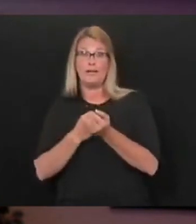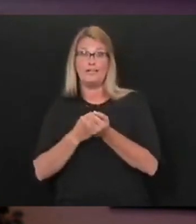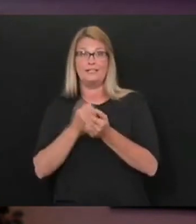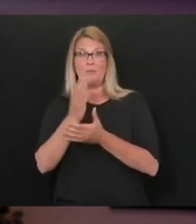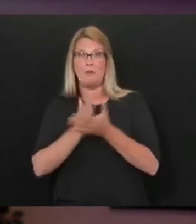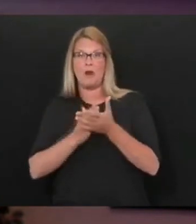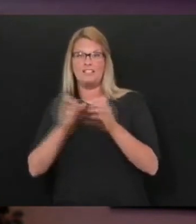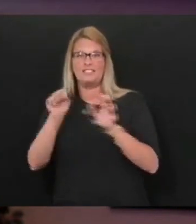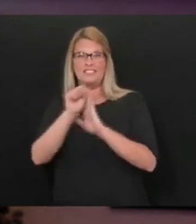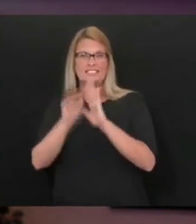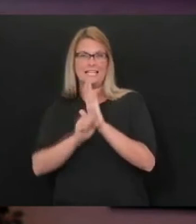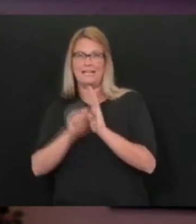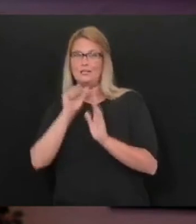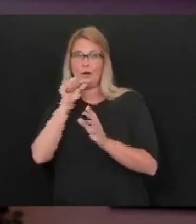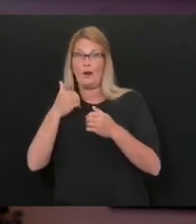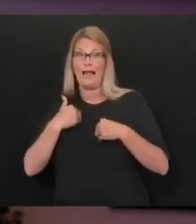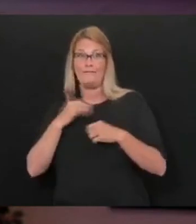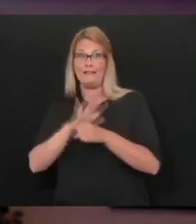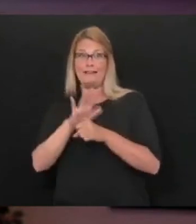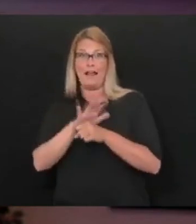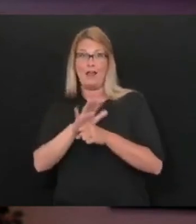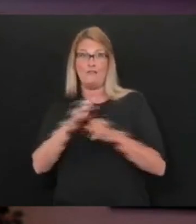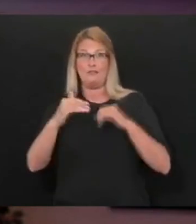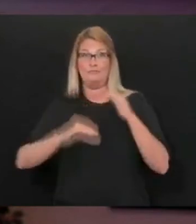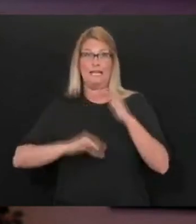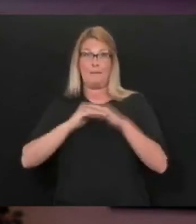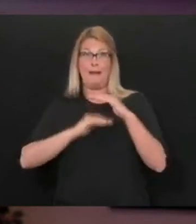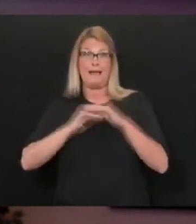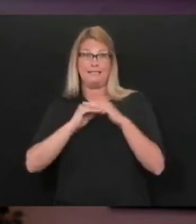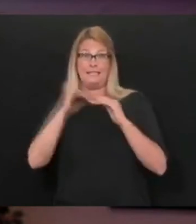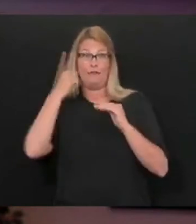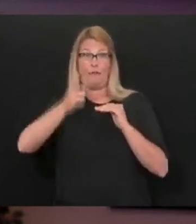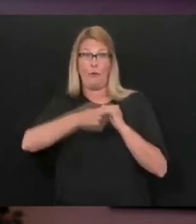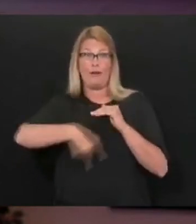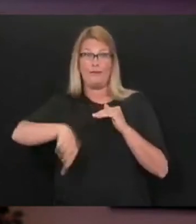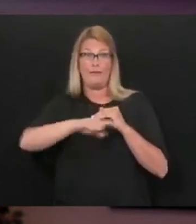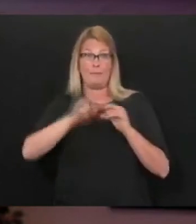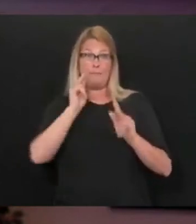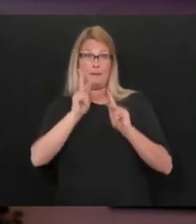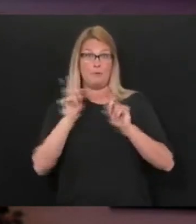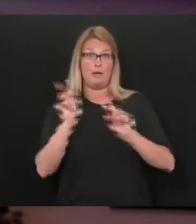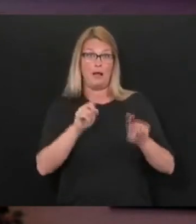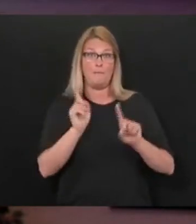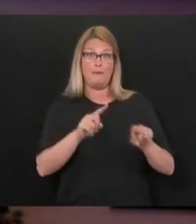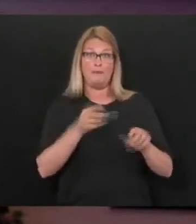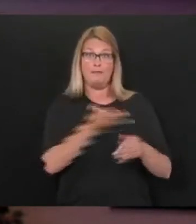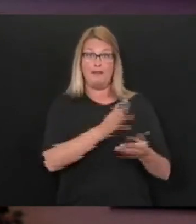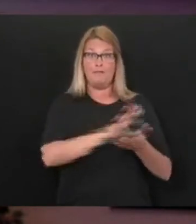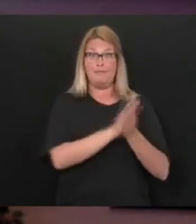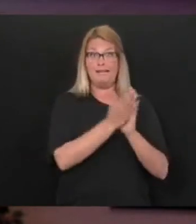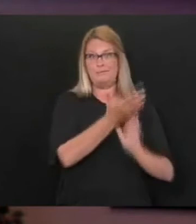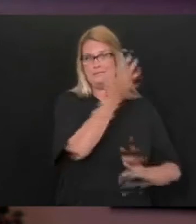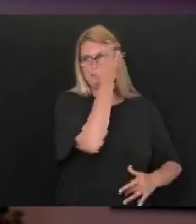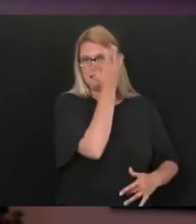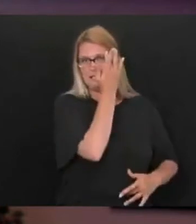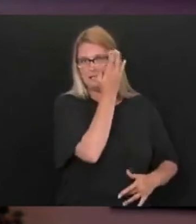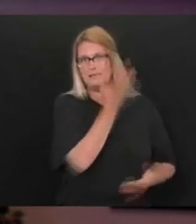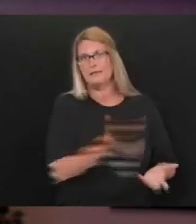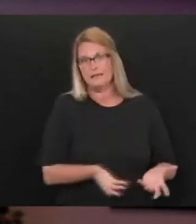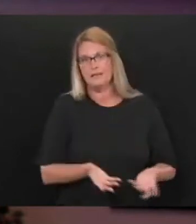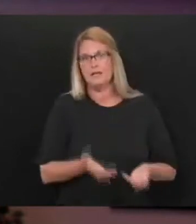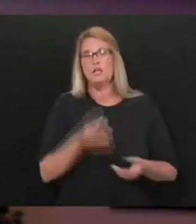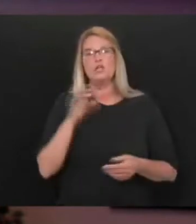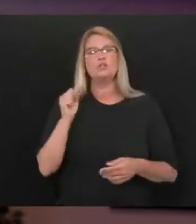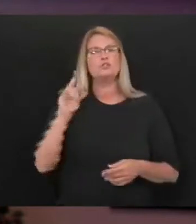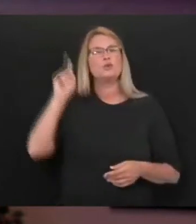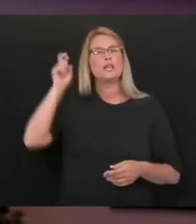of the state of that may not have the capacity or the ability to handle people if they become very critically ill in the future. And as the governor said,